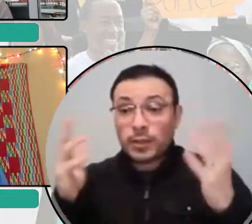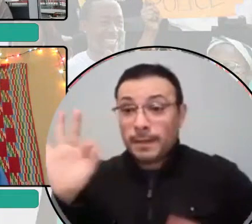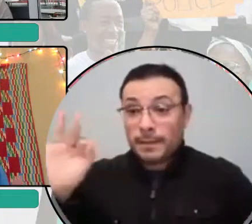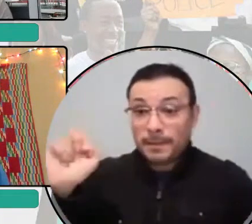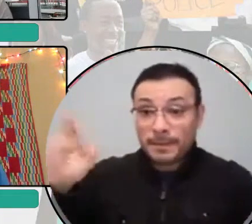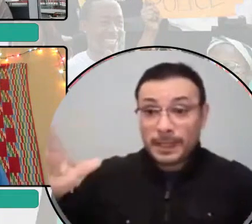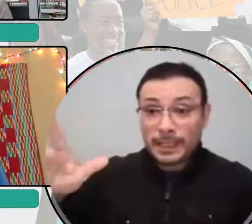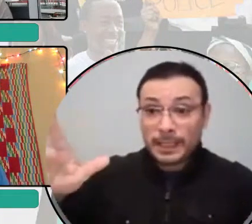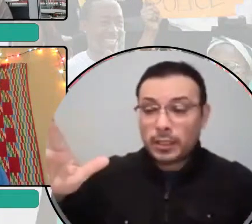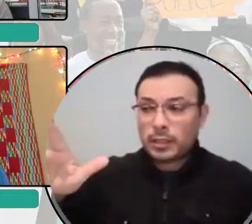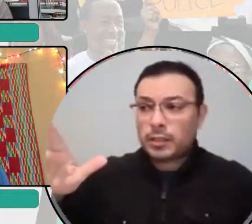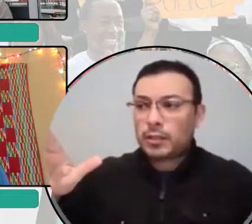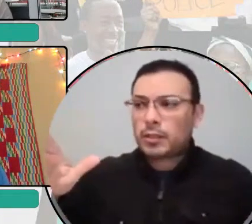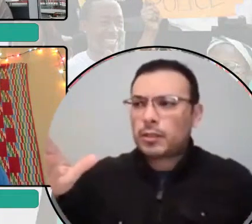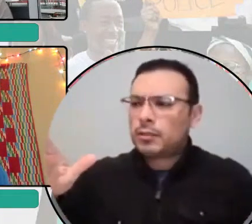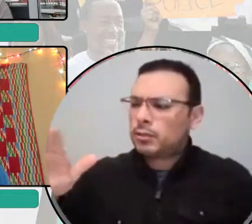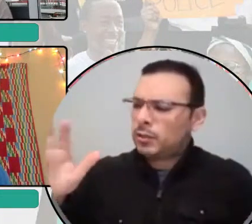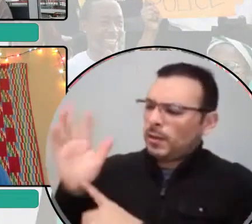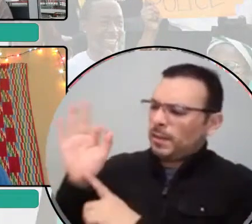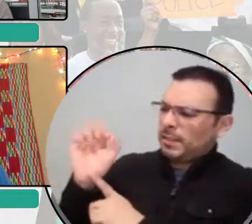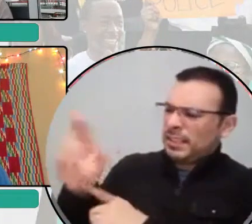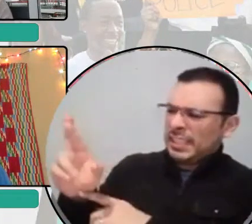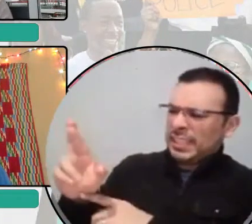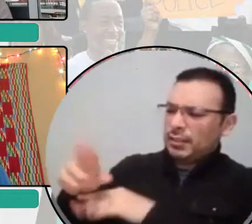abolition and abolitionist vision?